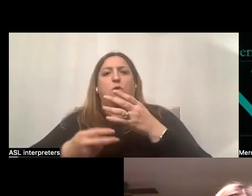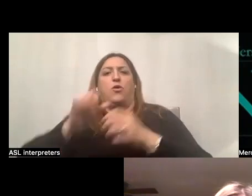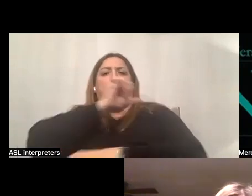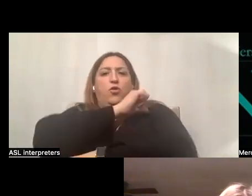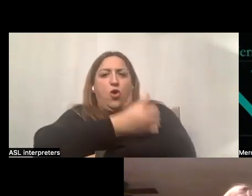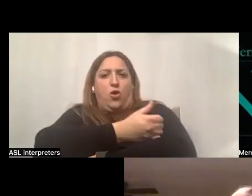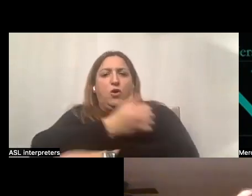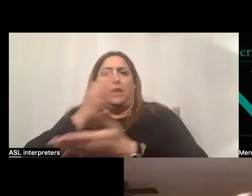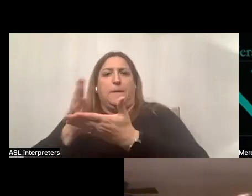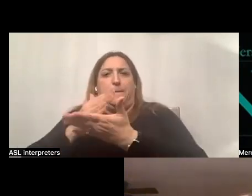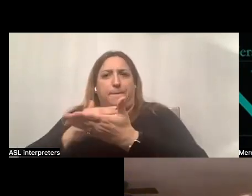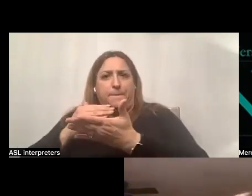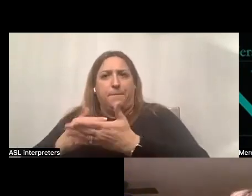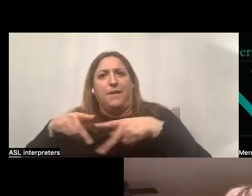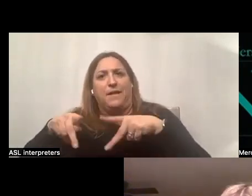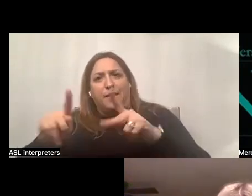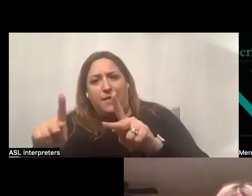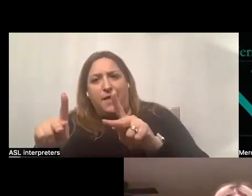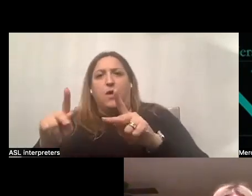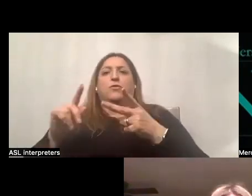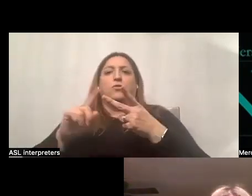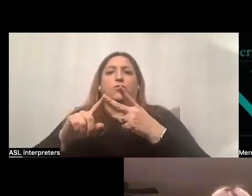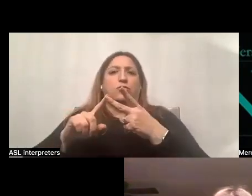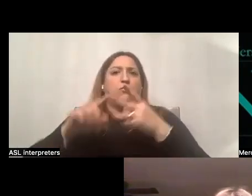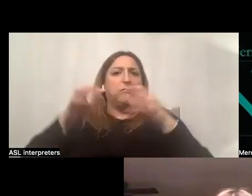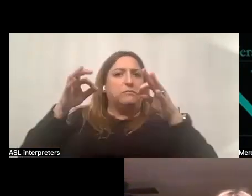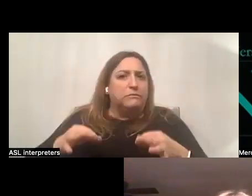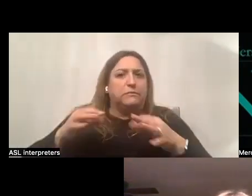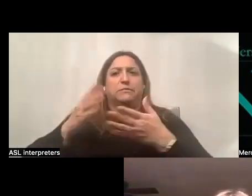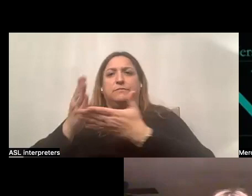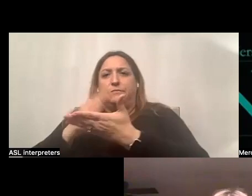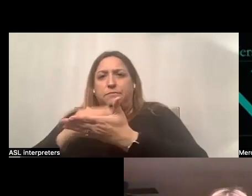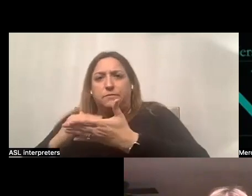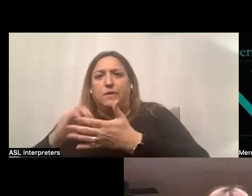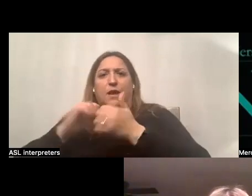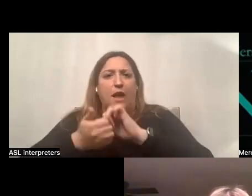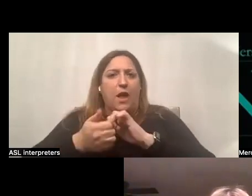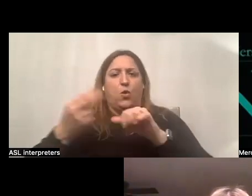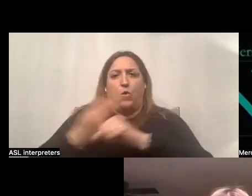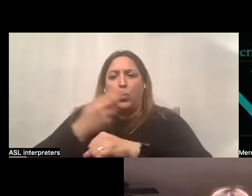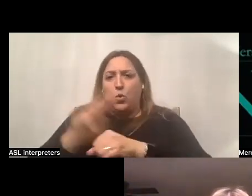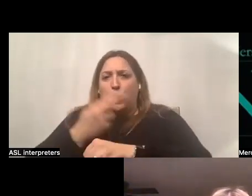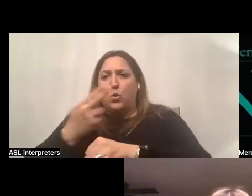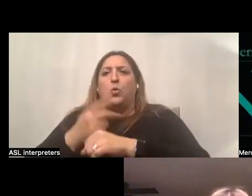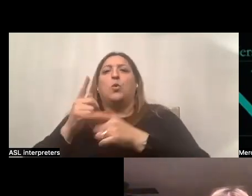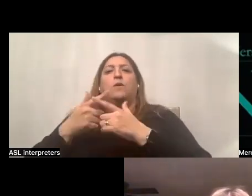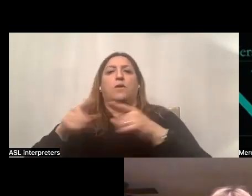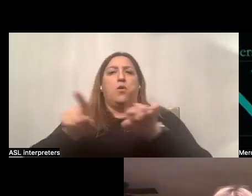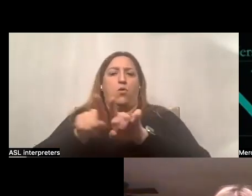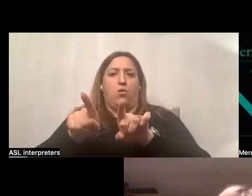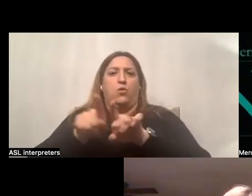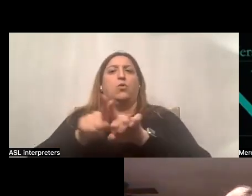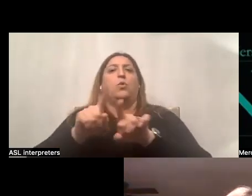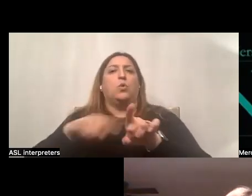basically allows you to make decisions about your budget and how best you want that to be used. And then also, um, you are